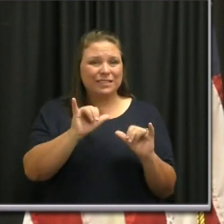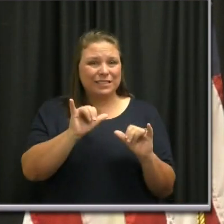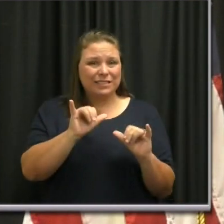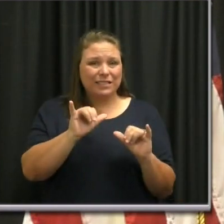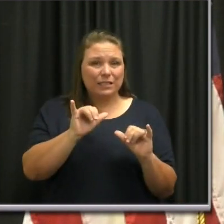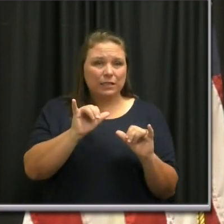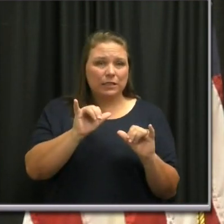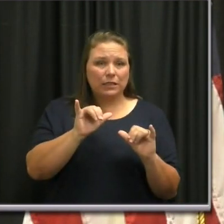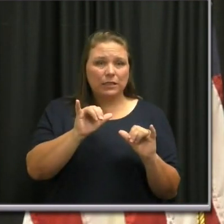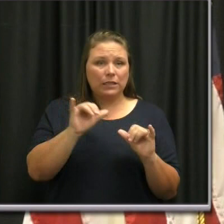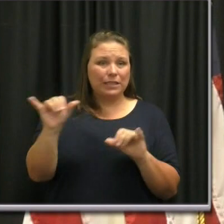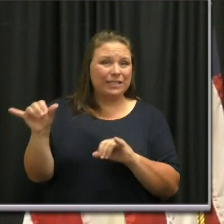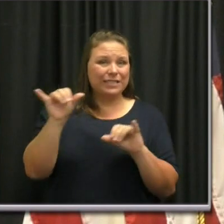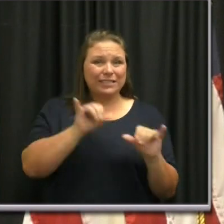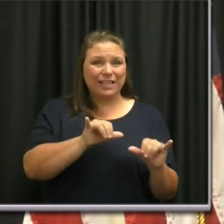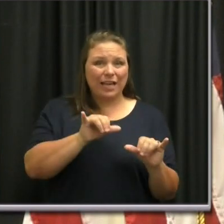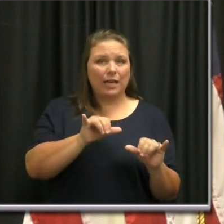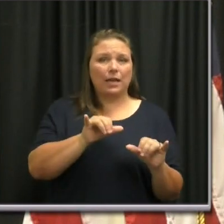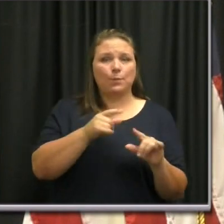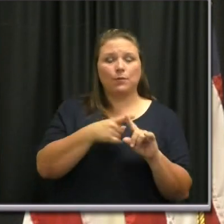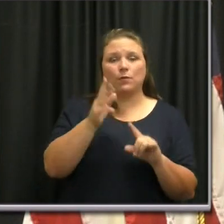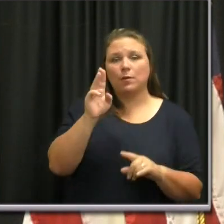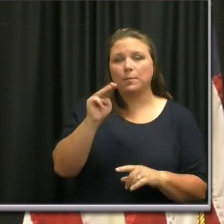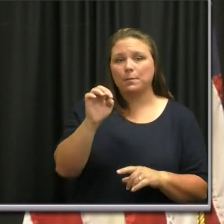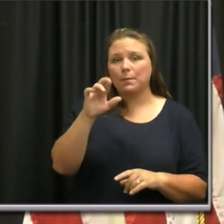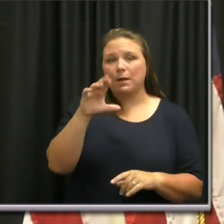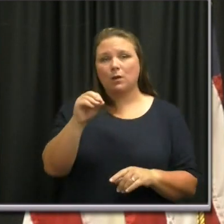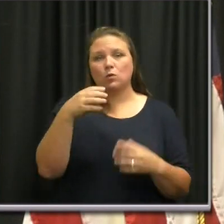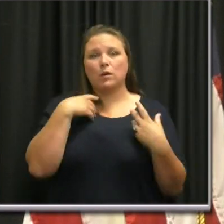What did look like, uh, from MetroHealth's perspective?